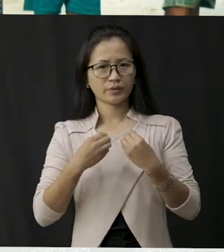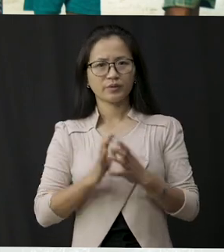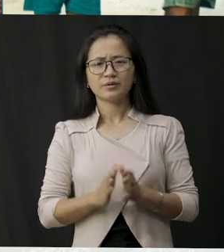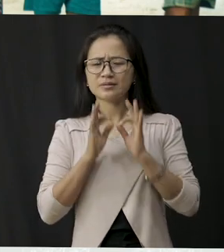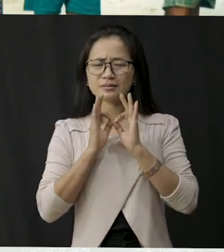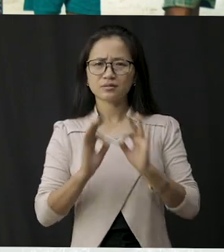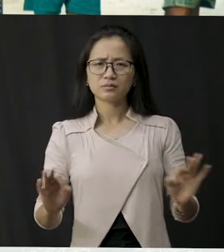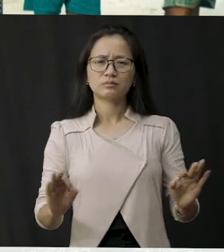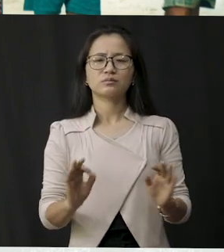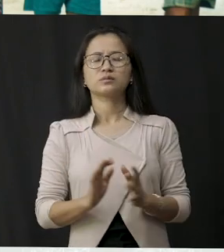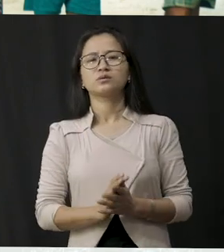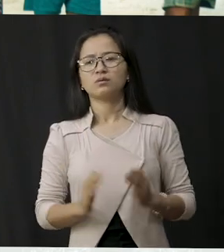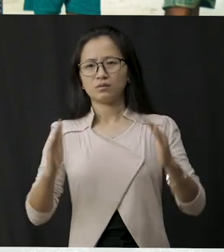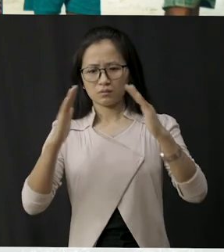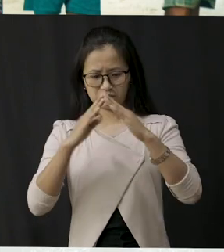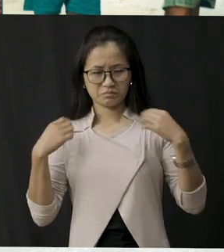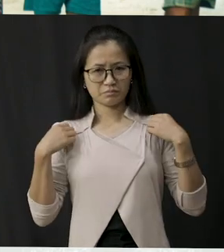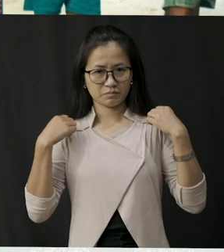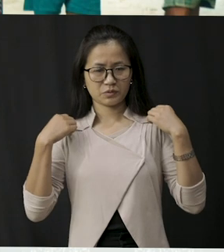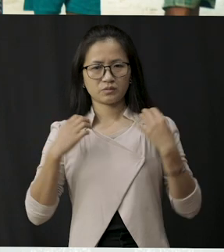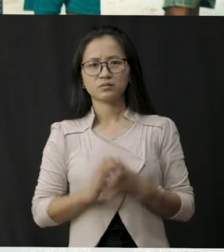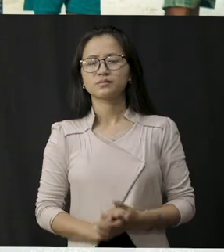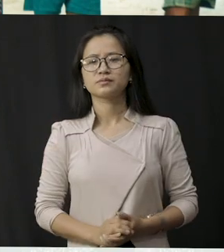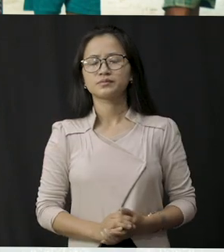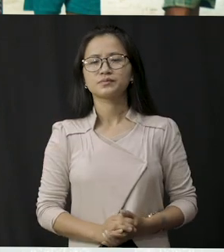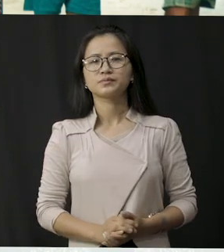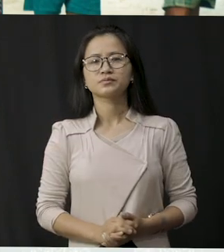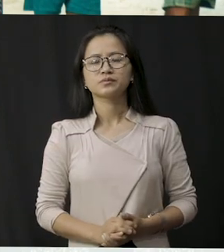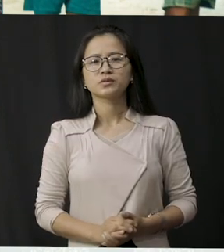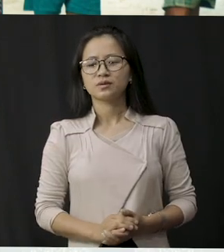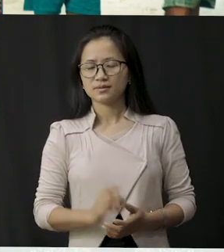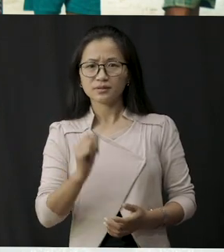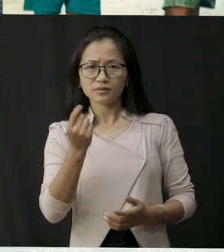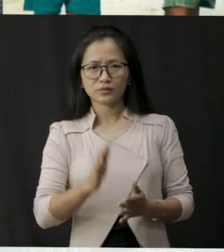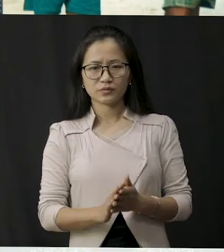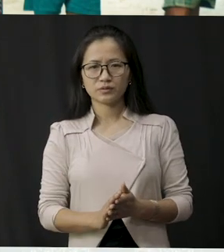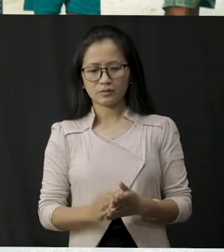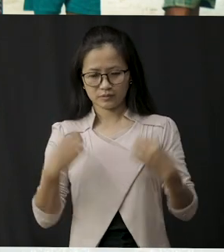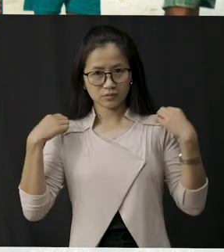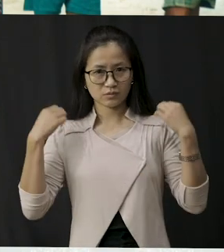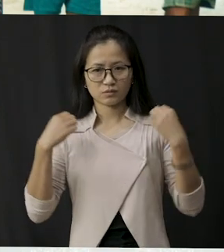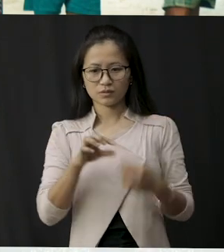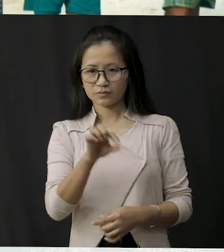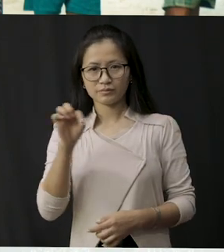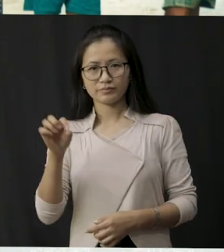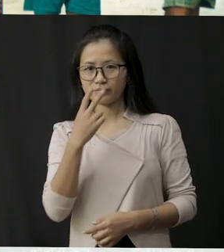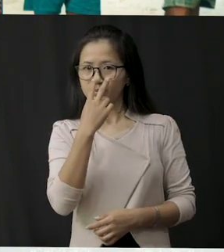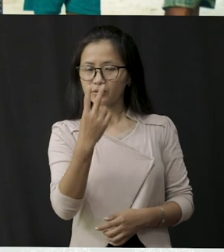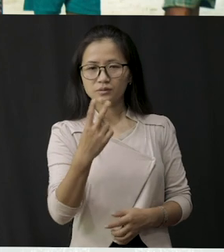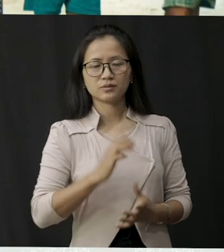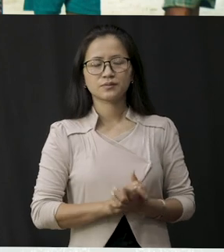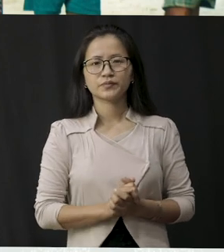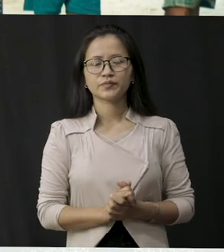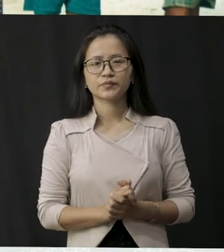wearing a simple home wear clothes. So students just from the clothes we can identify right?